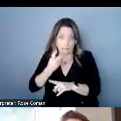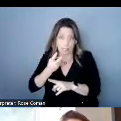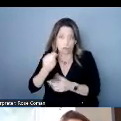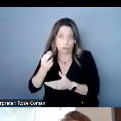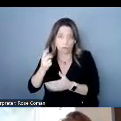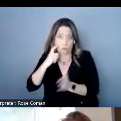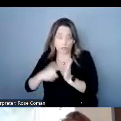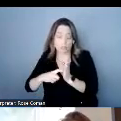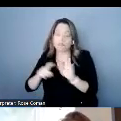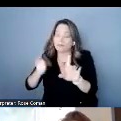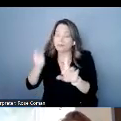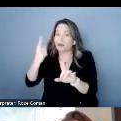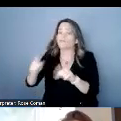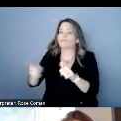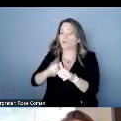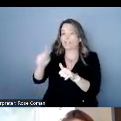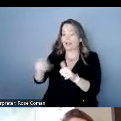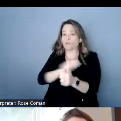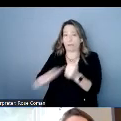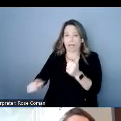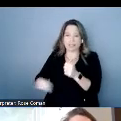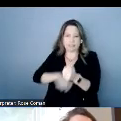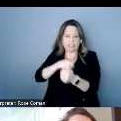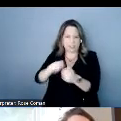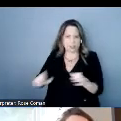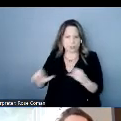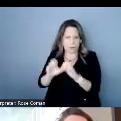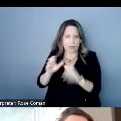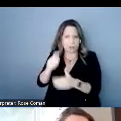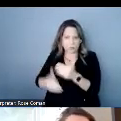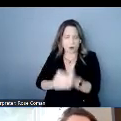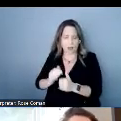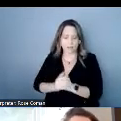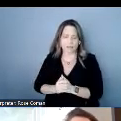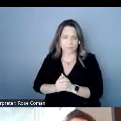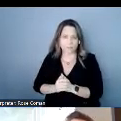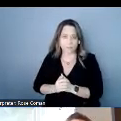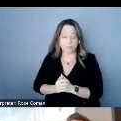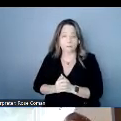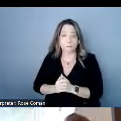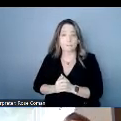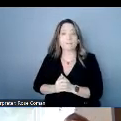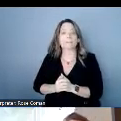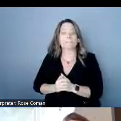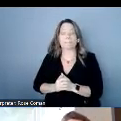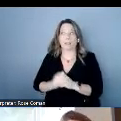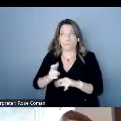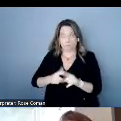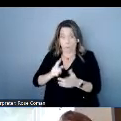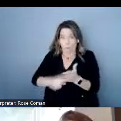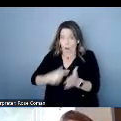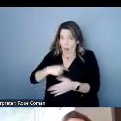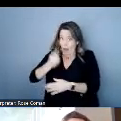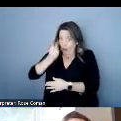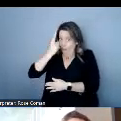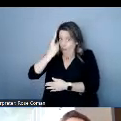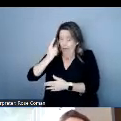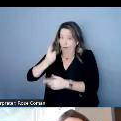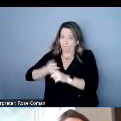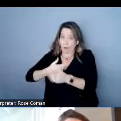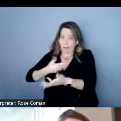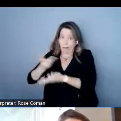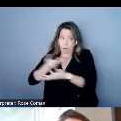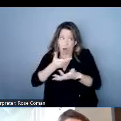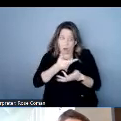process individuals in the community wanted as far as i know from the users i spoke to wanted